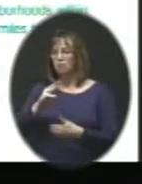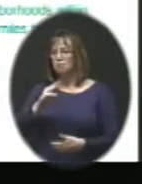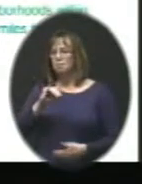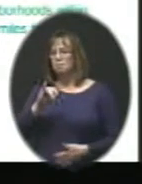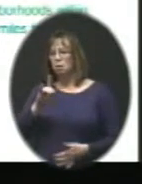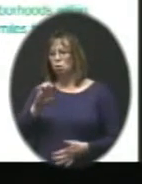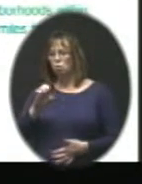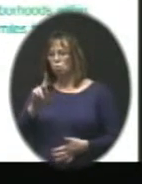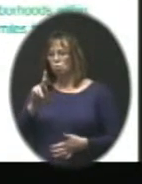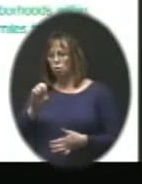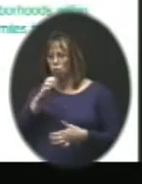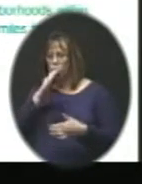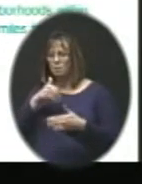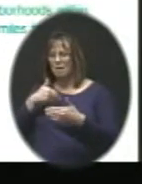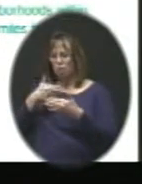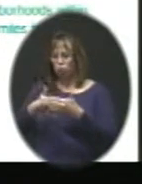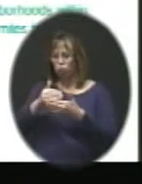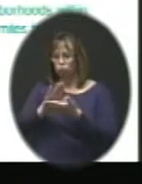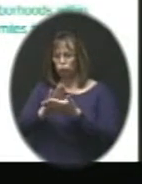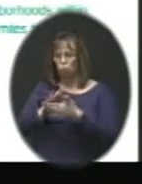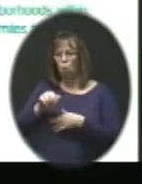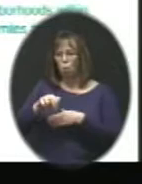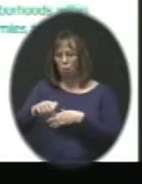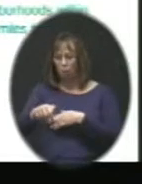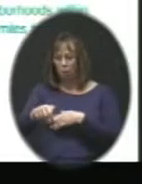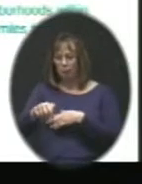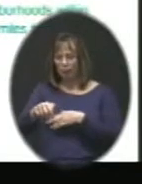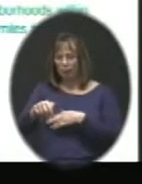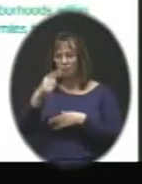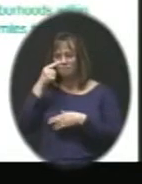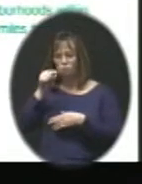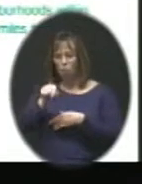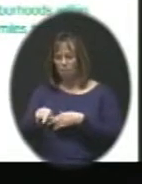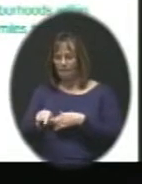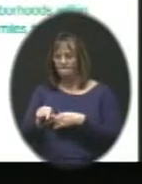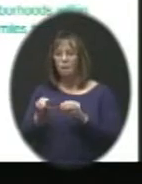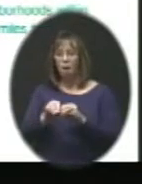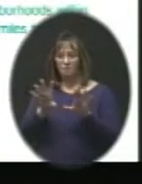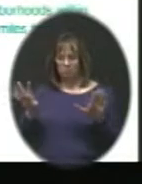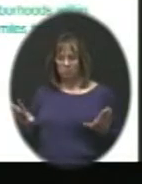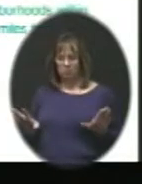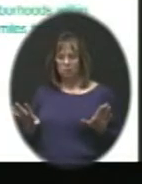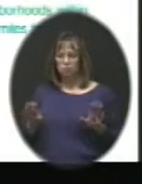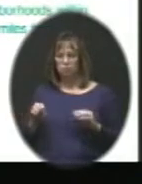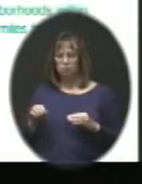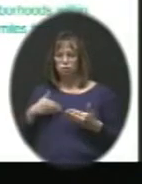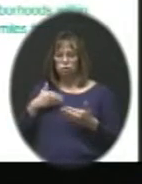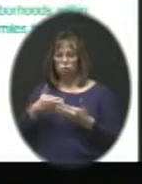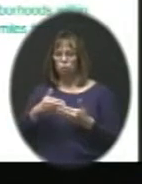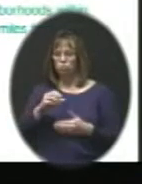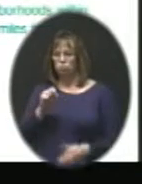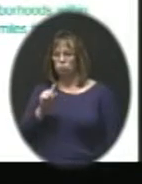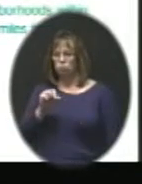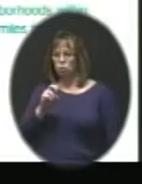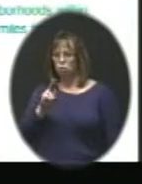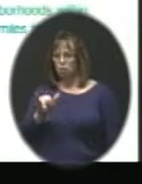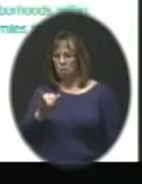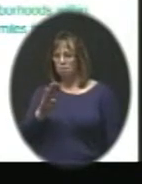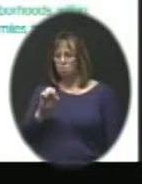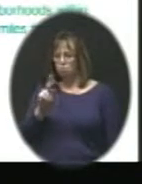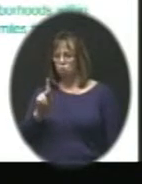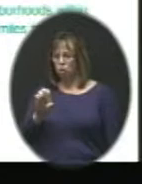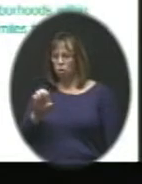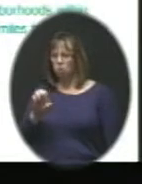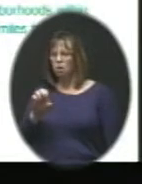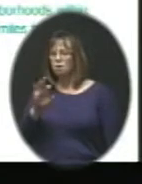will be a closer school walking distance for them, obviously. Stony Brook, Foxfield Village,